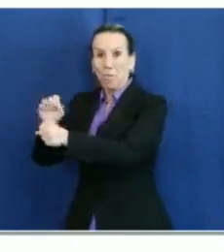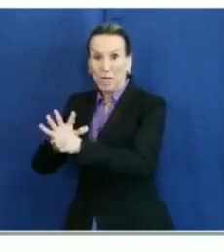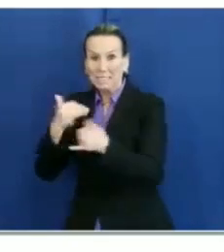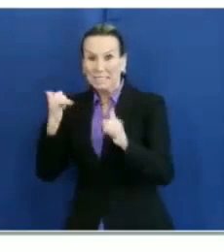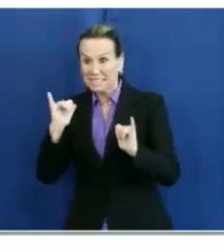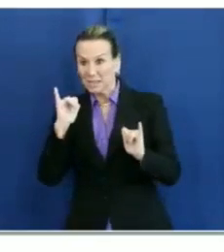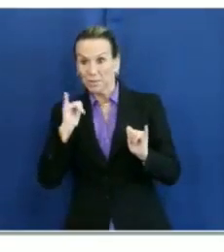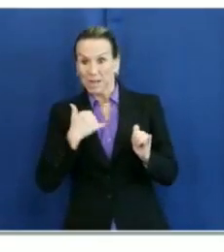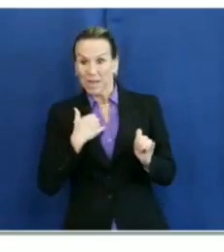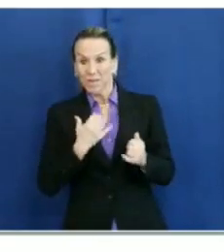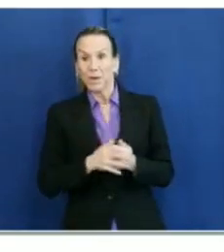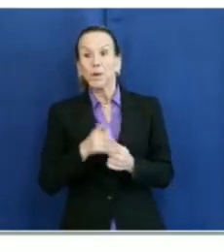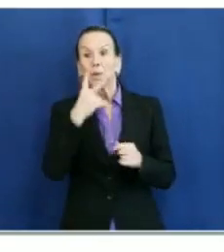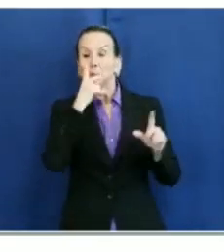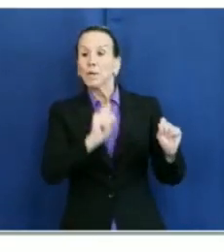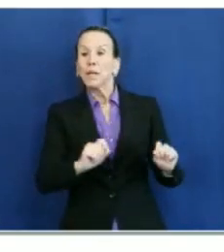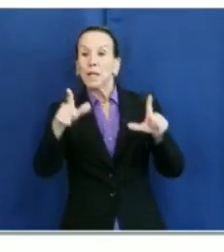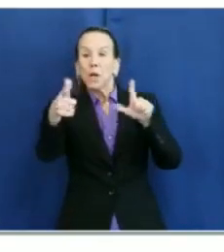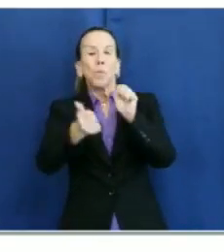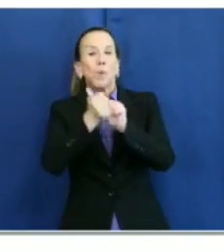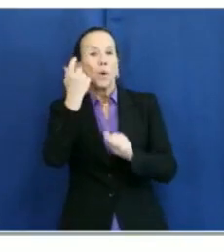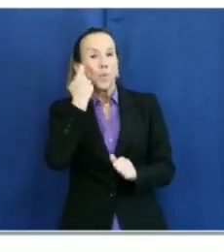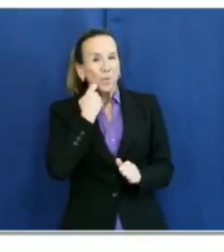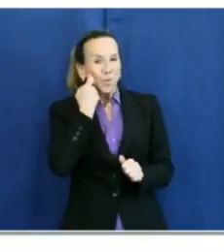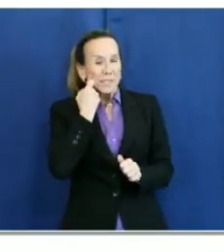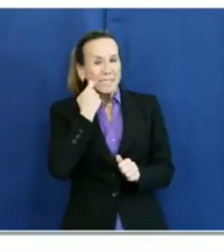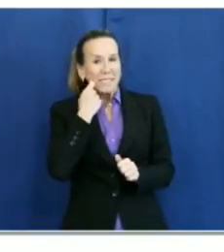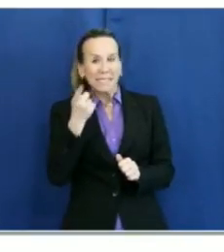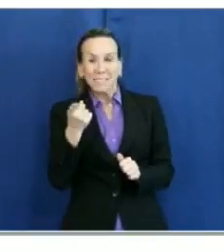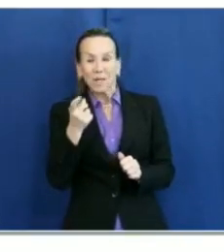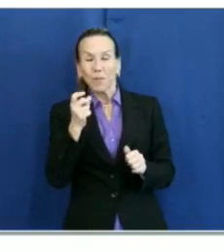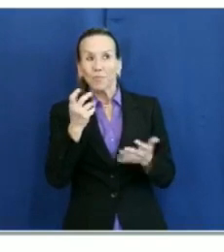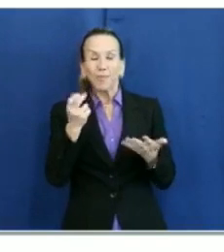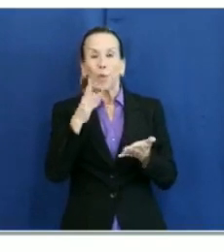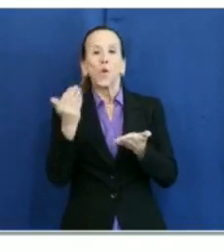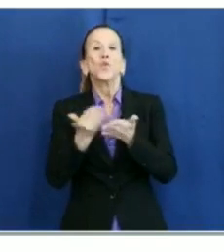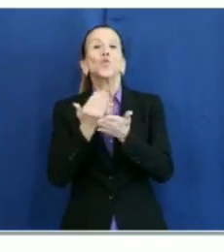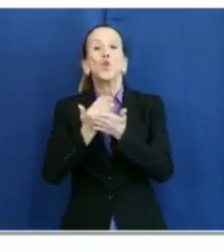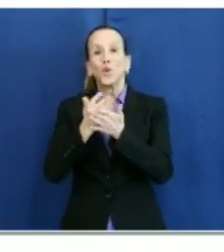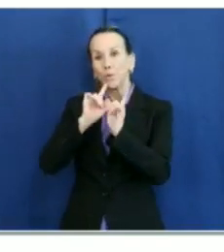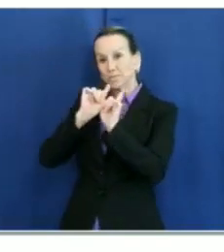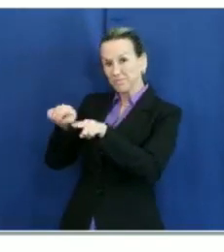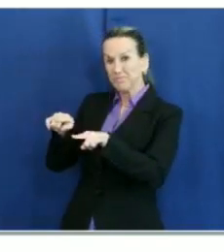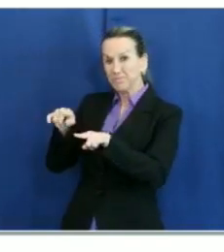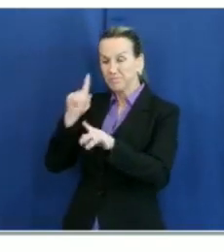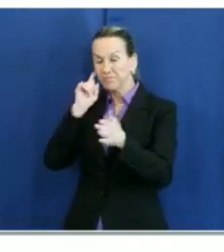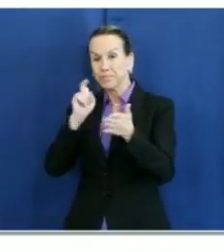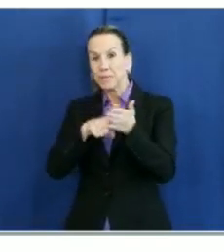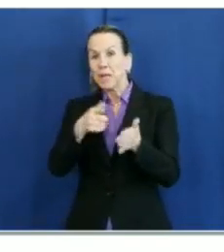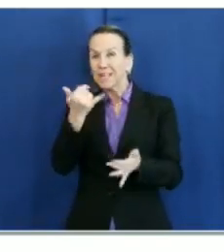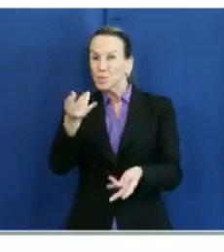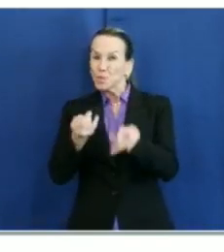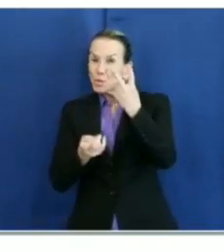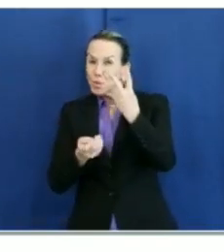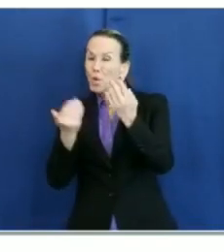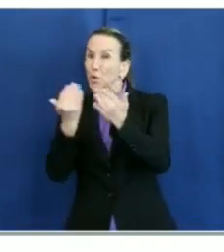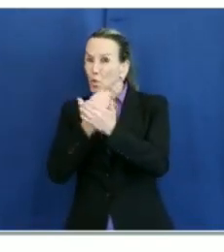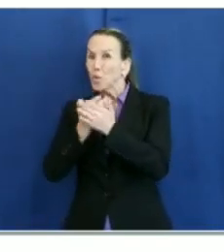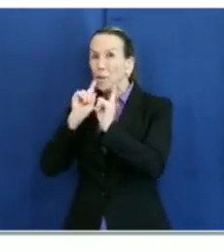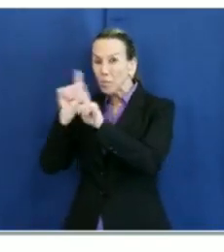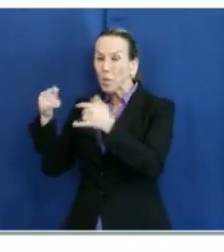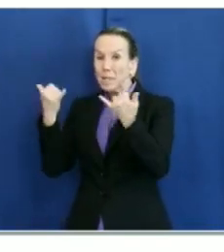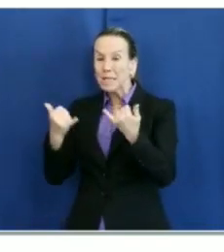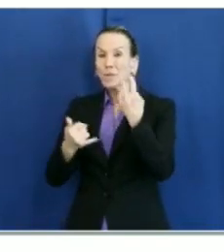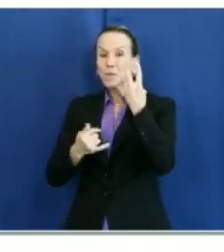next slide, it shows the most current or new community outbreaks. And there are two that were reported today,